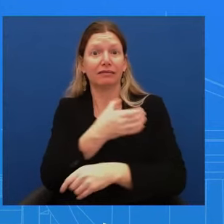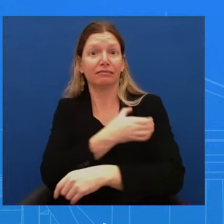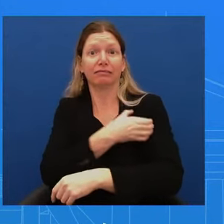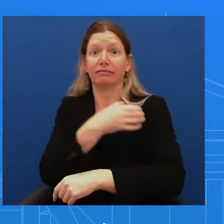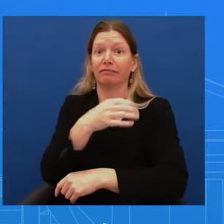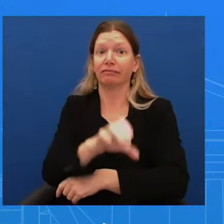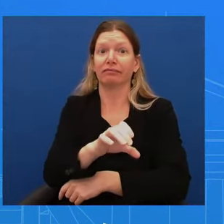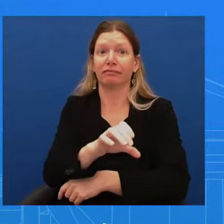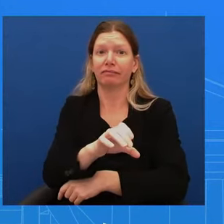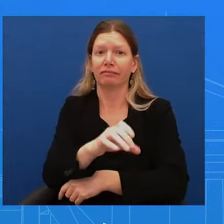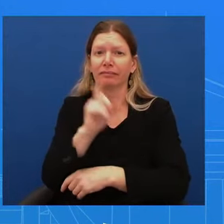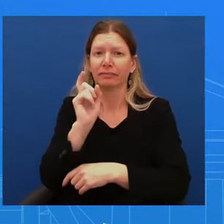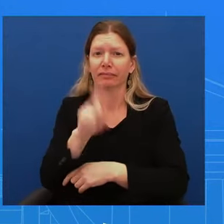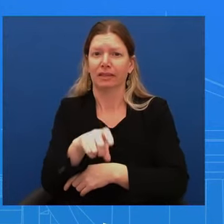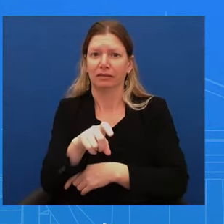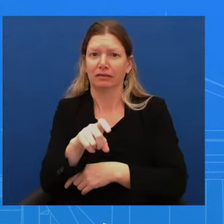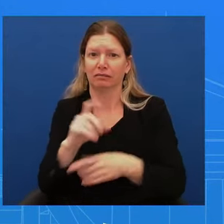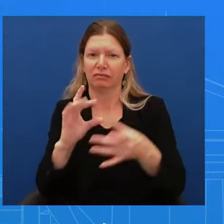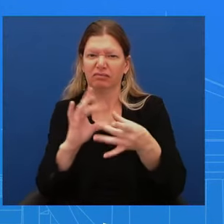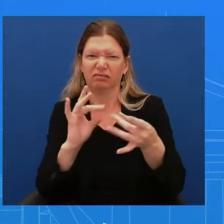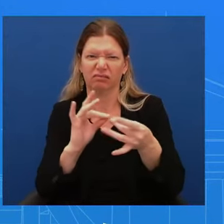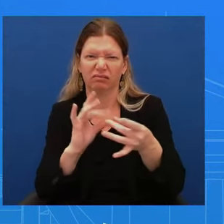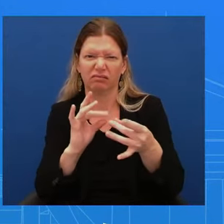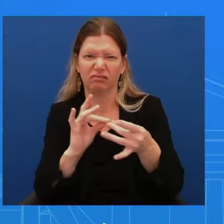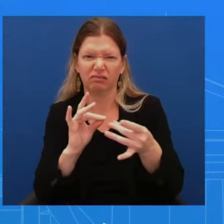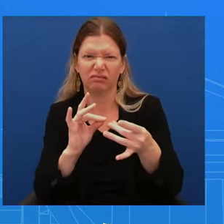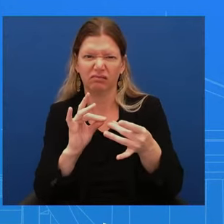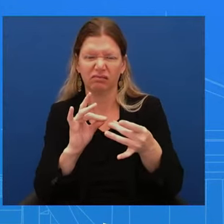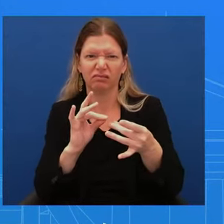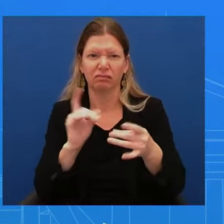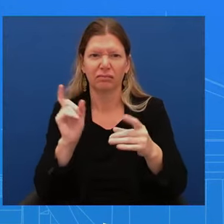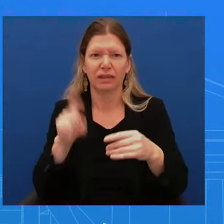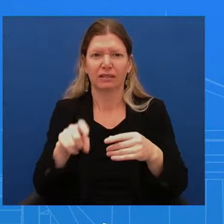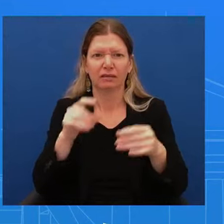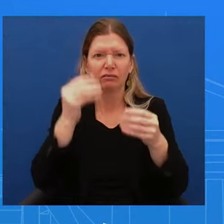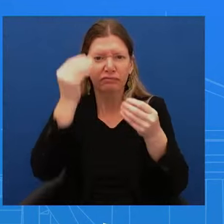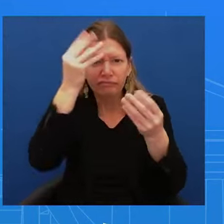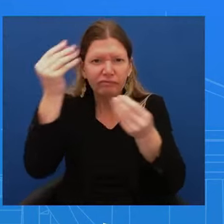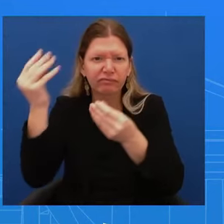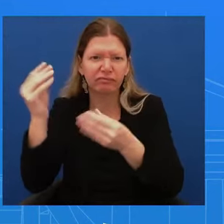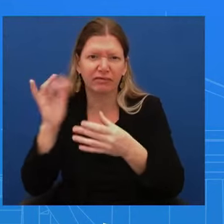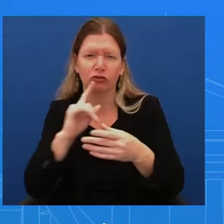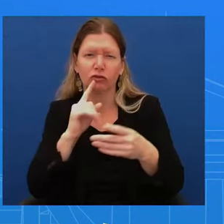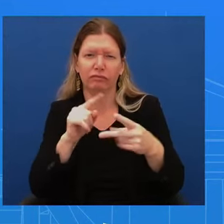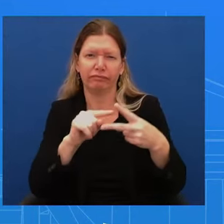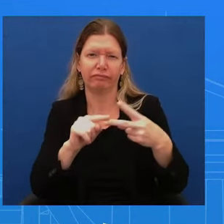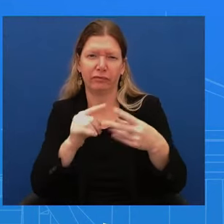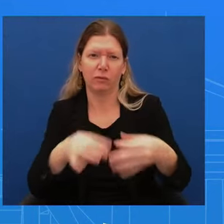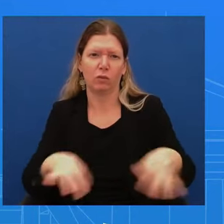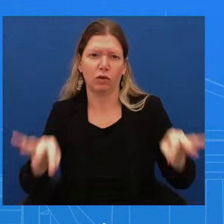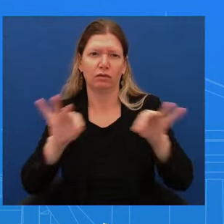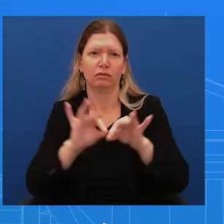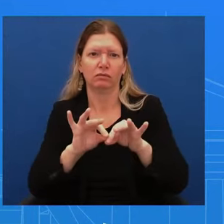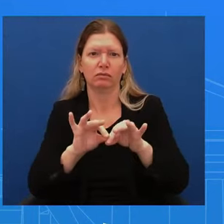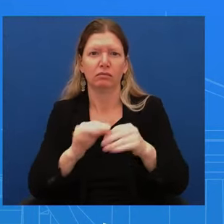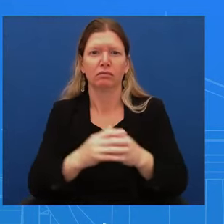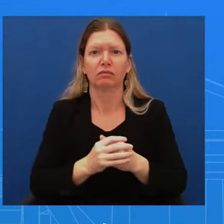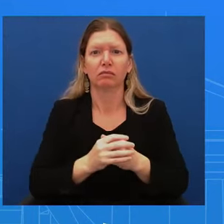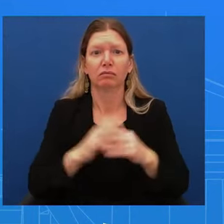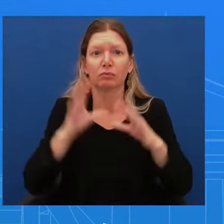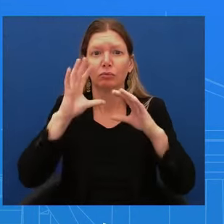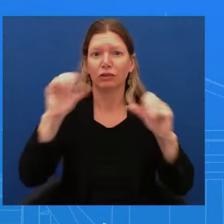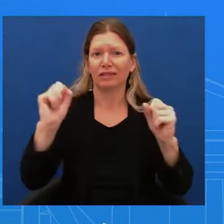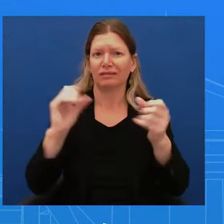this is something that we have said over the past couple of days, that the president believes that we have to have robust protocols and